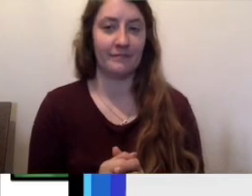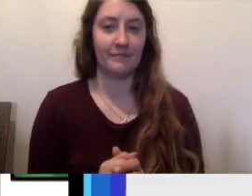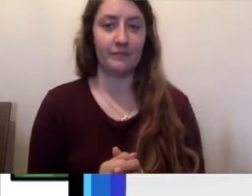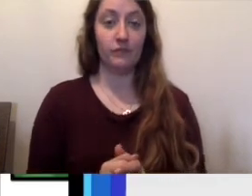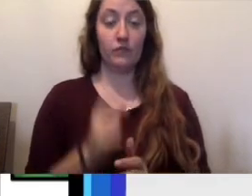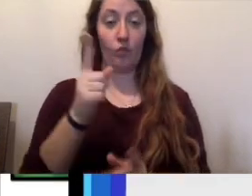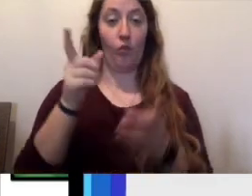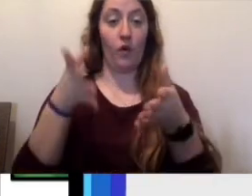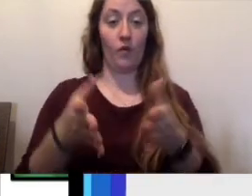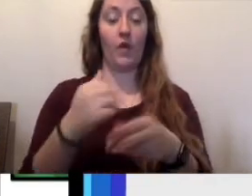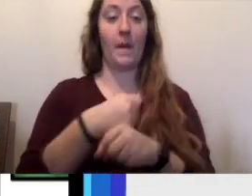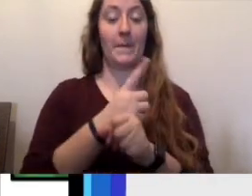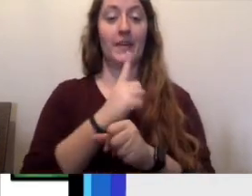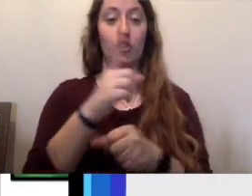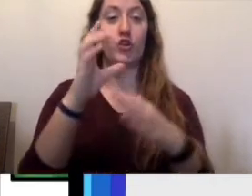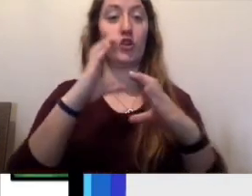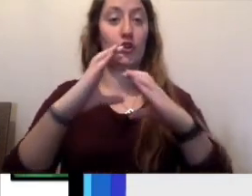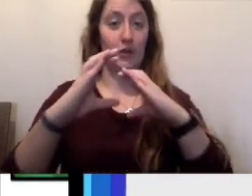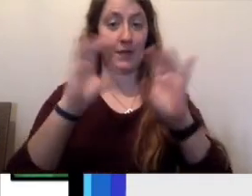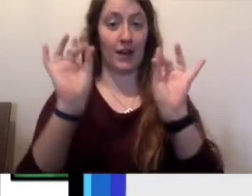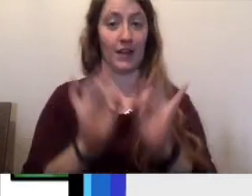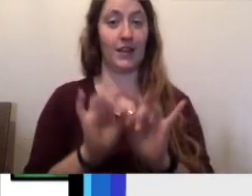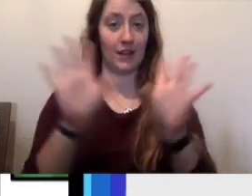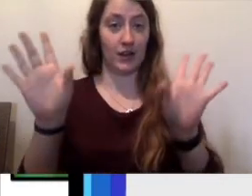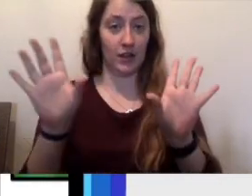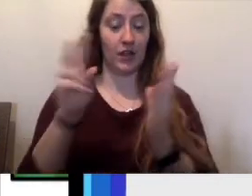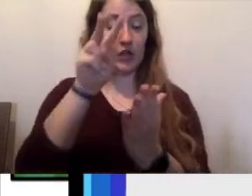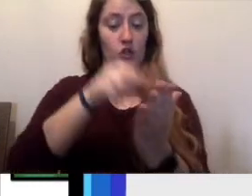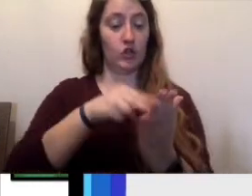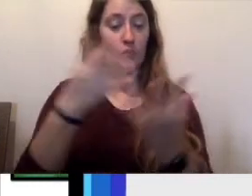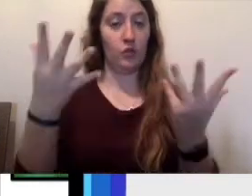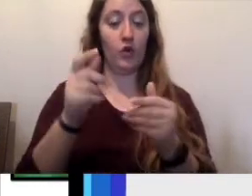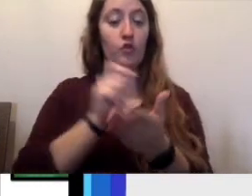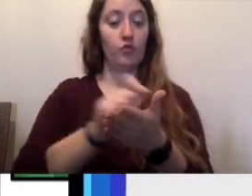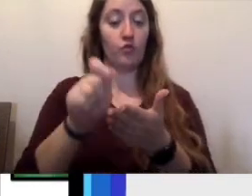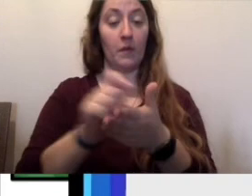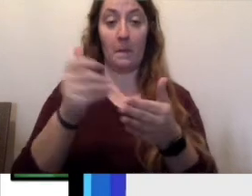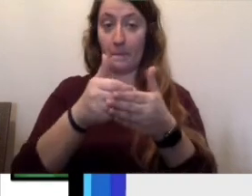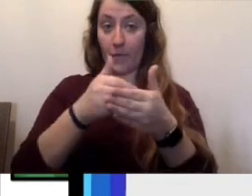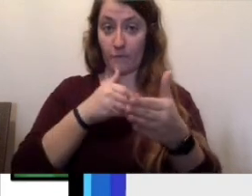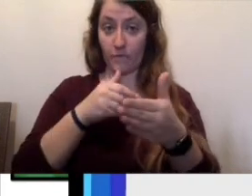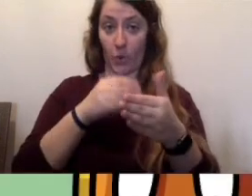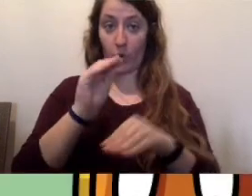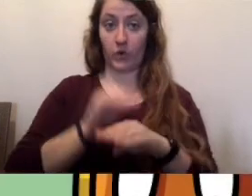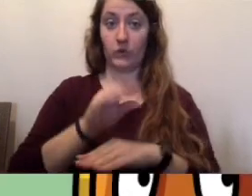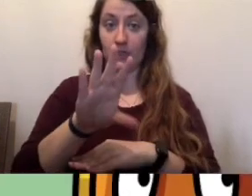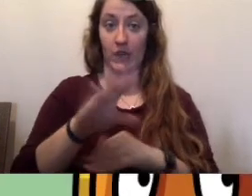One way to make sure you're communicating clearly is to re-read what you write before you send it.